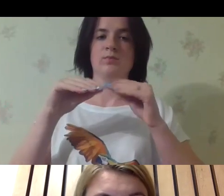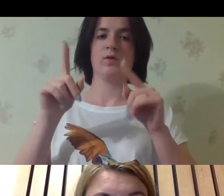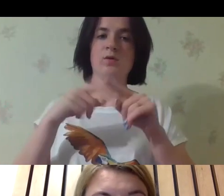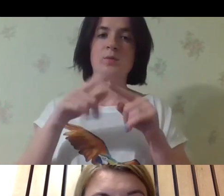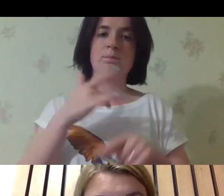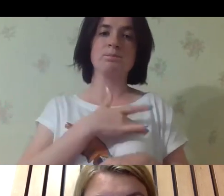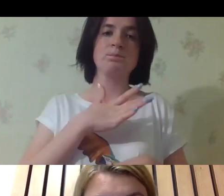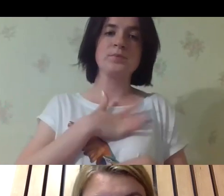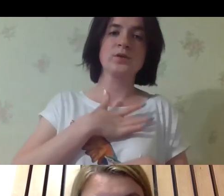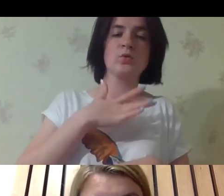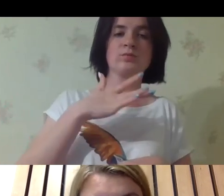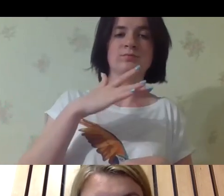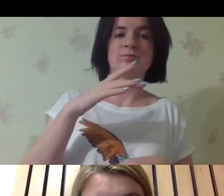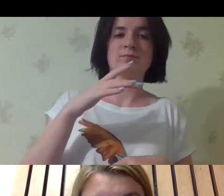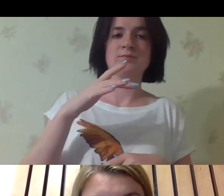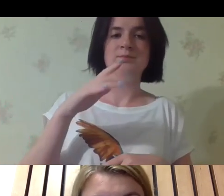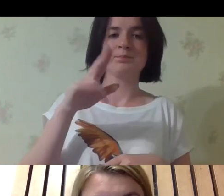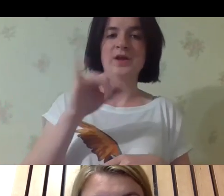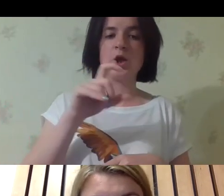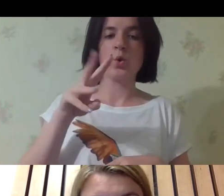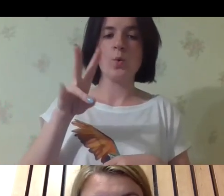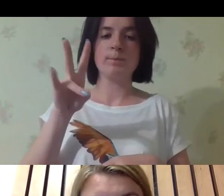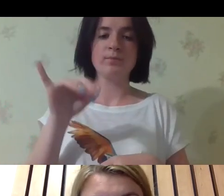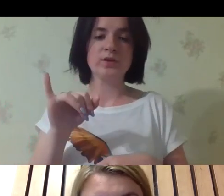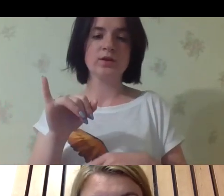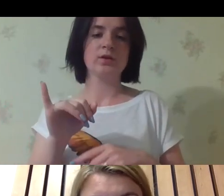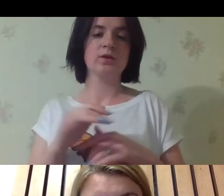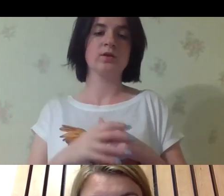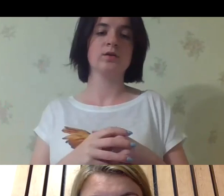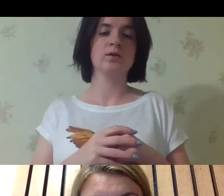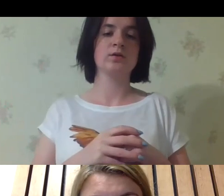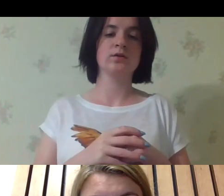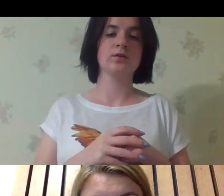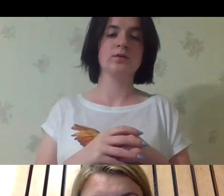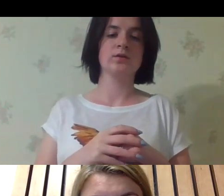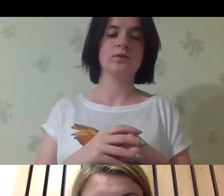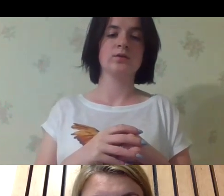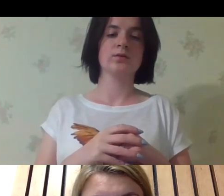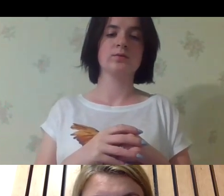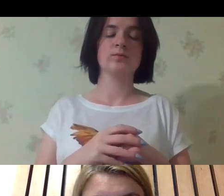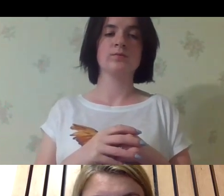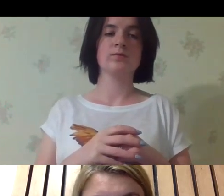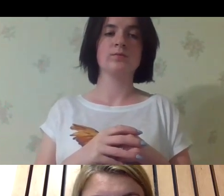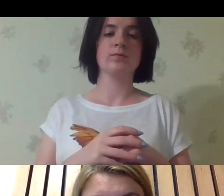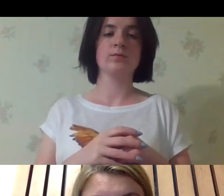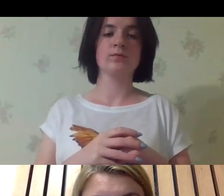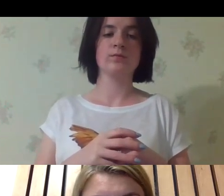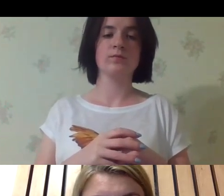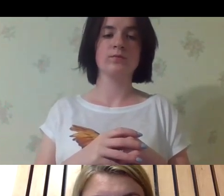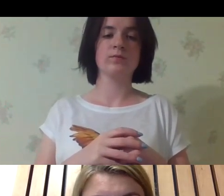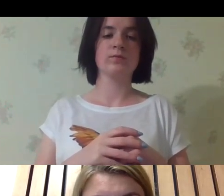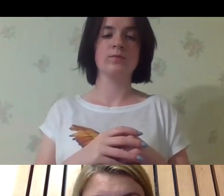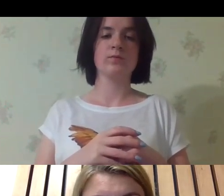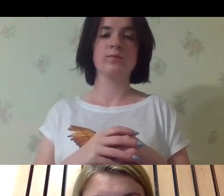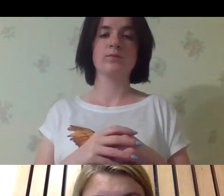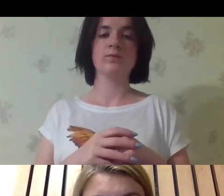The infants, when they give them away to the orphanages, I'm trying to help for finding families